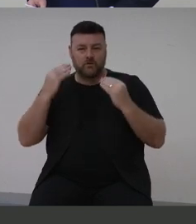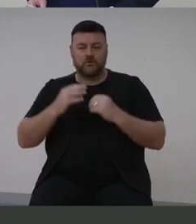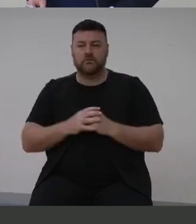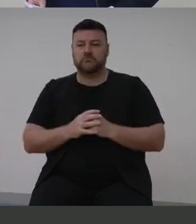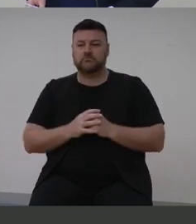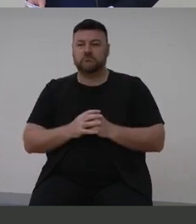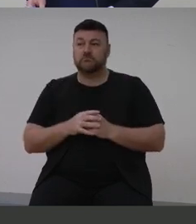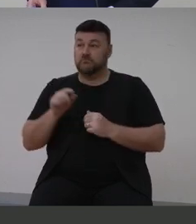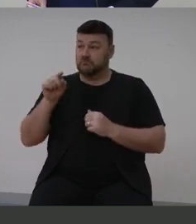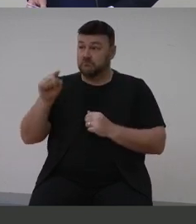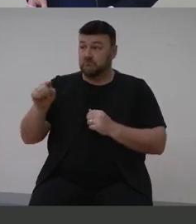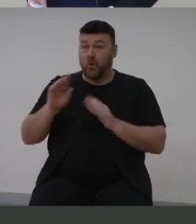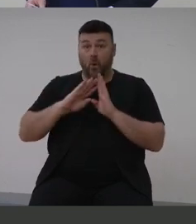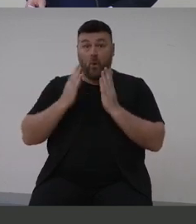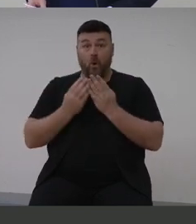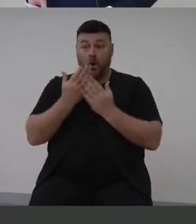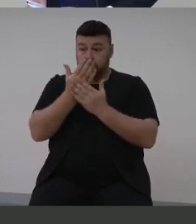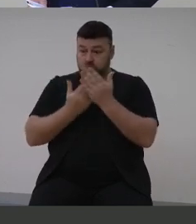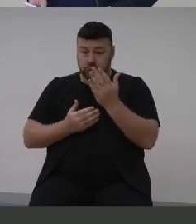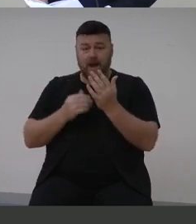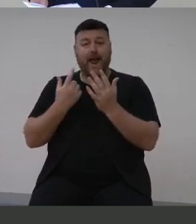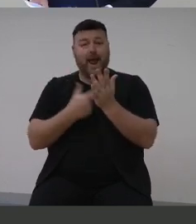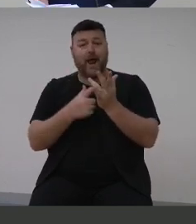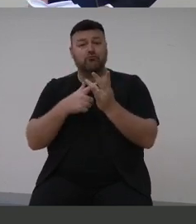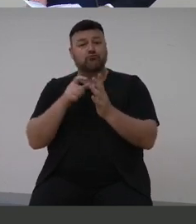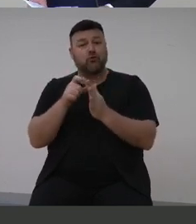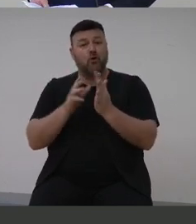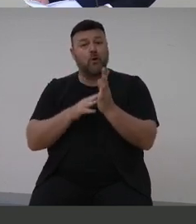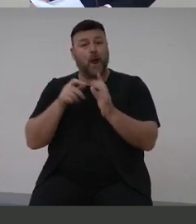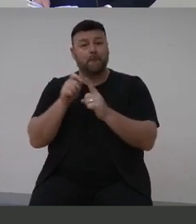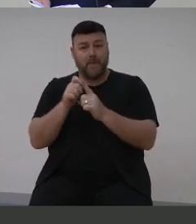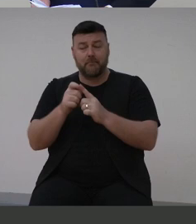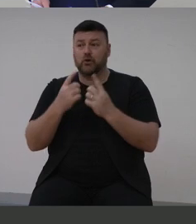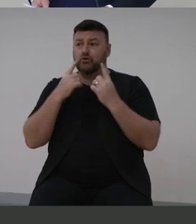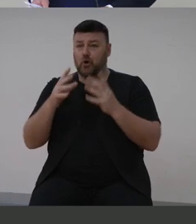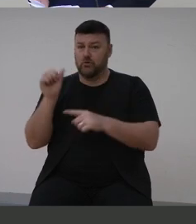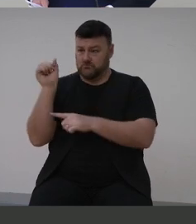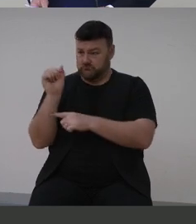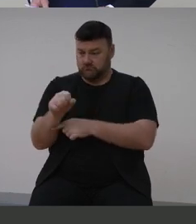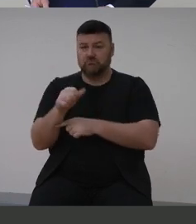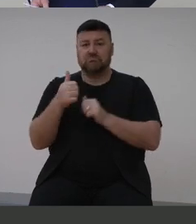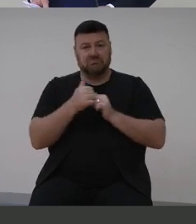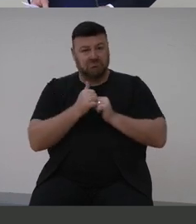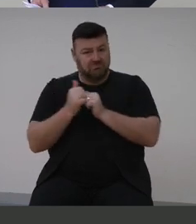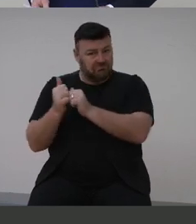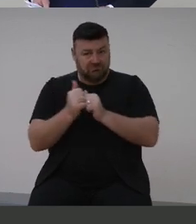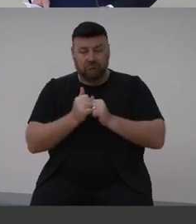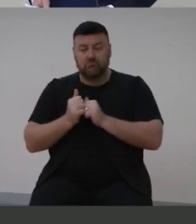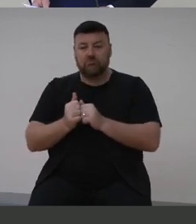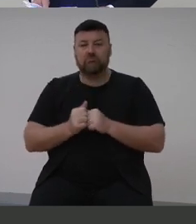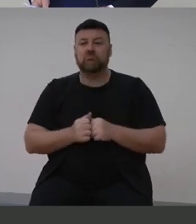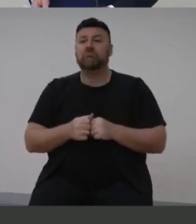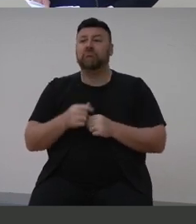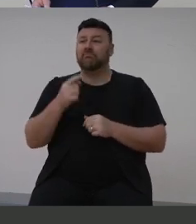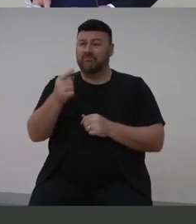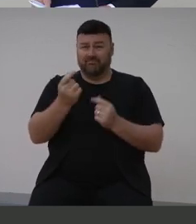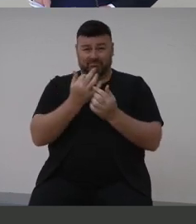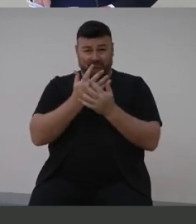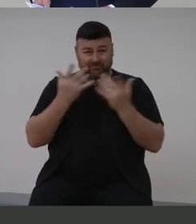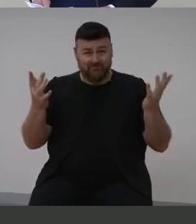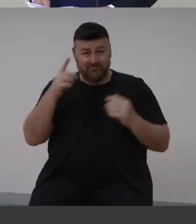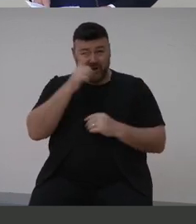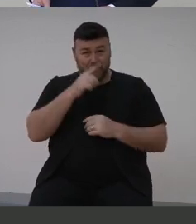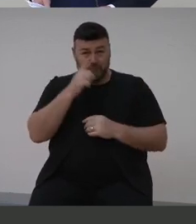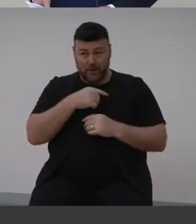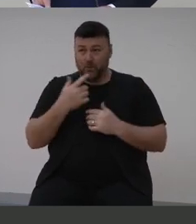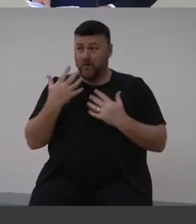we need to provide innovative solutions. With an estimated 3.95 million Australians living with hearing loss, this is a national